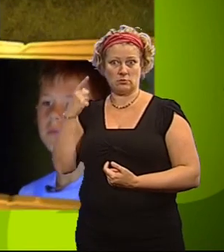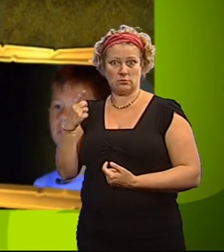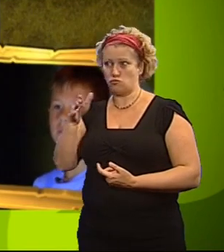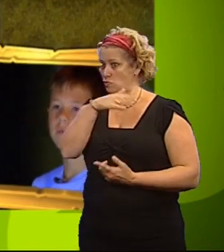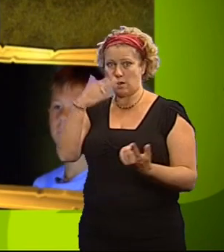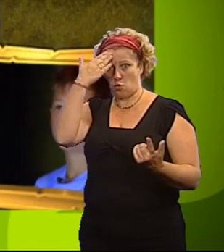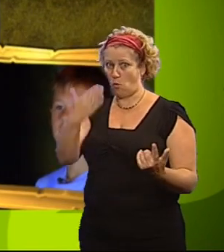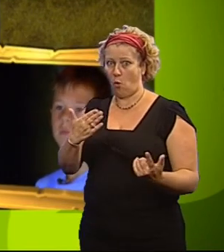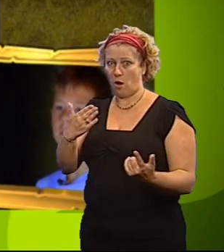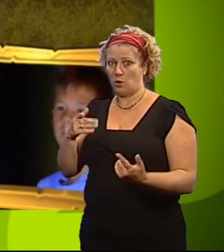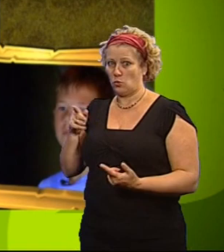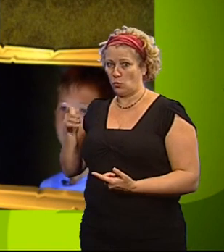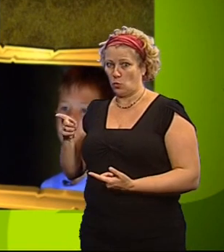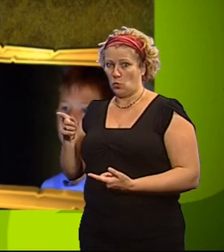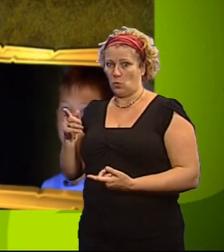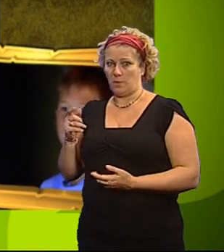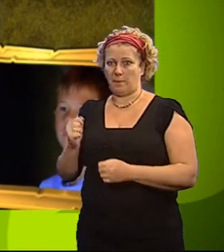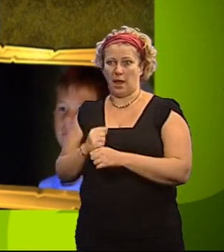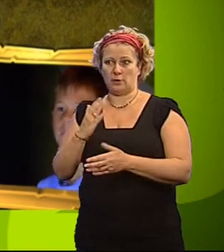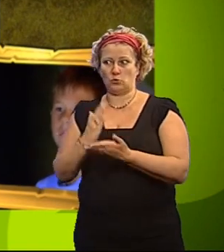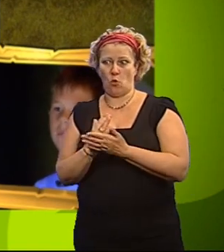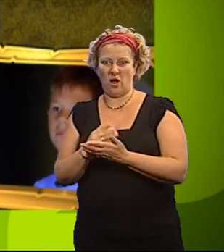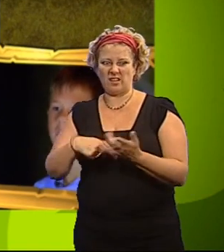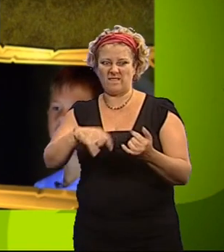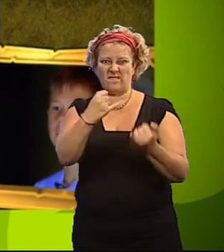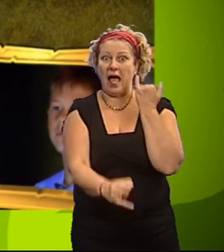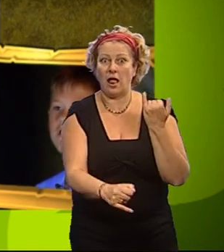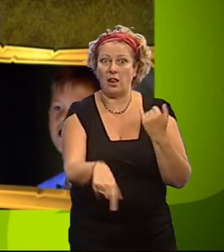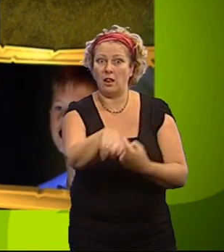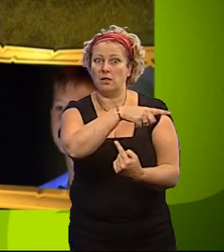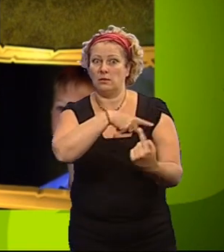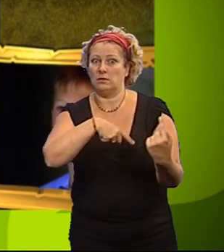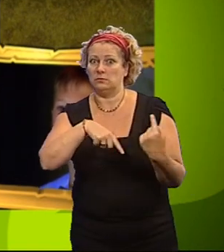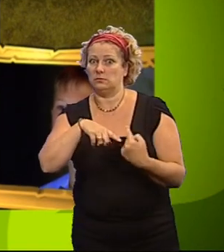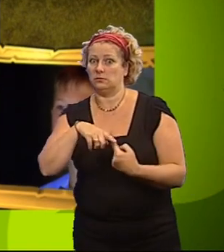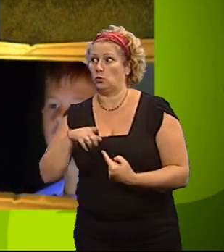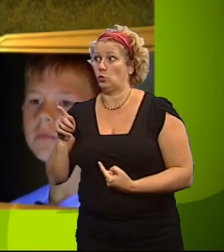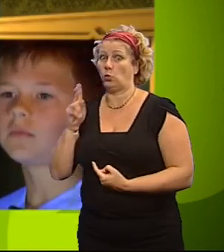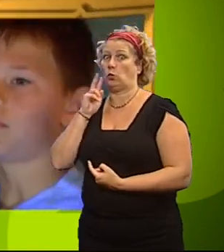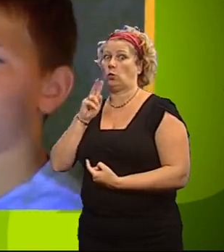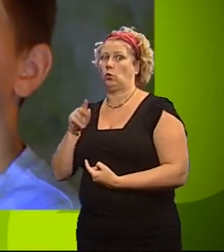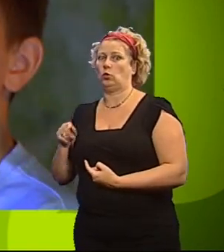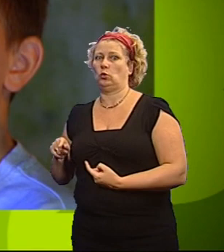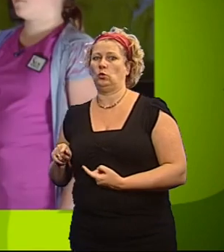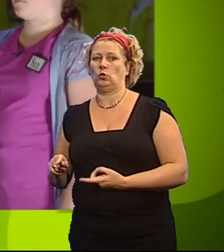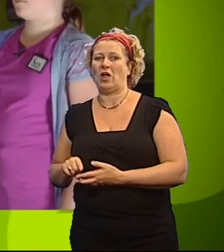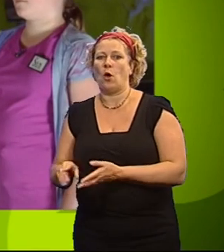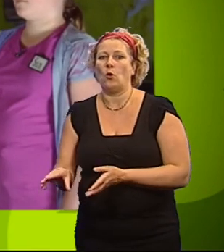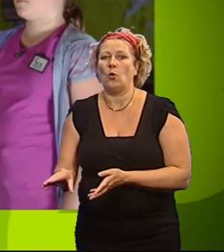It is your job to ensure your team fail this challenge. When no one is looking, try to suck up a spider.